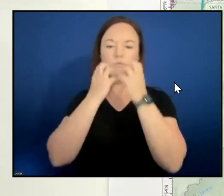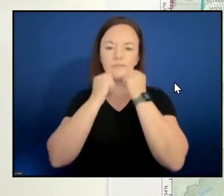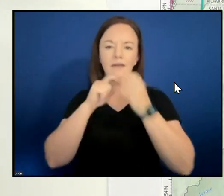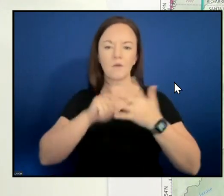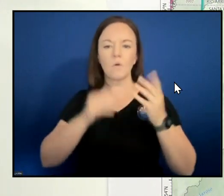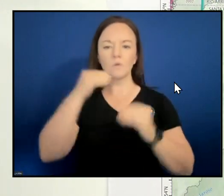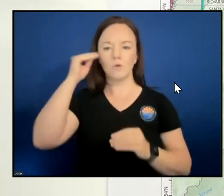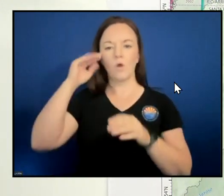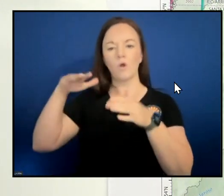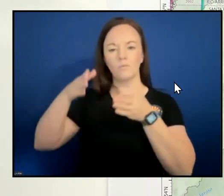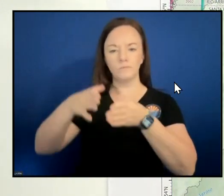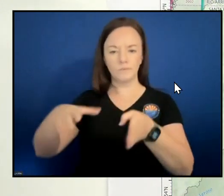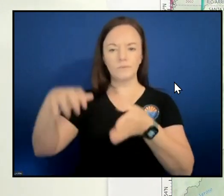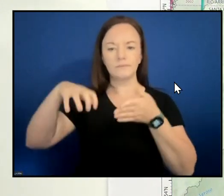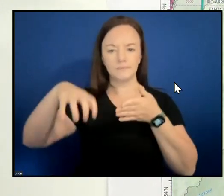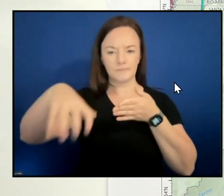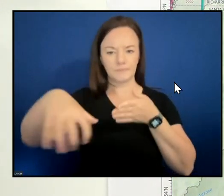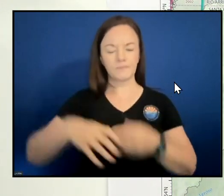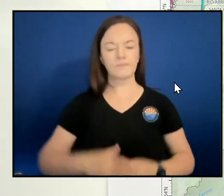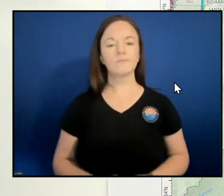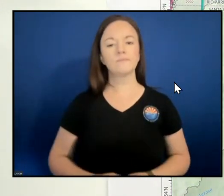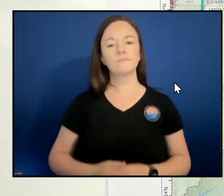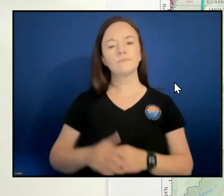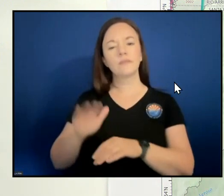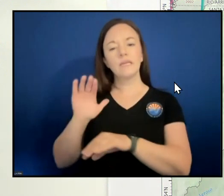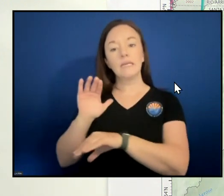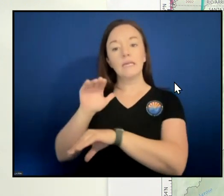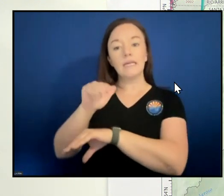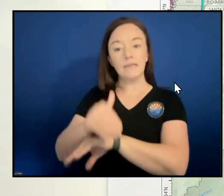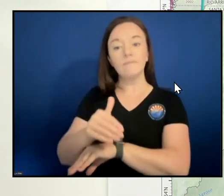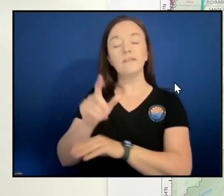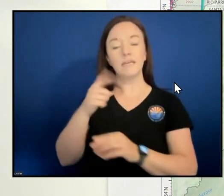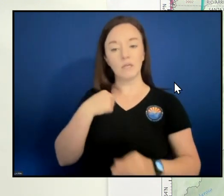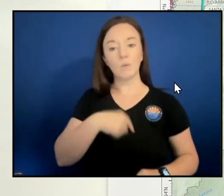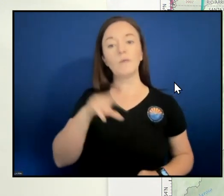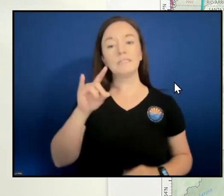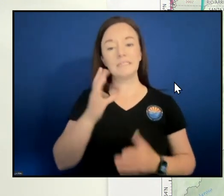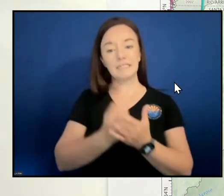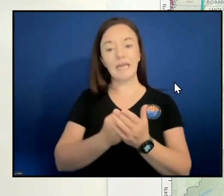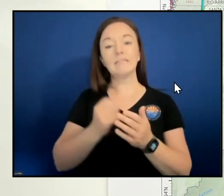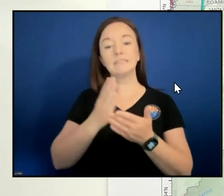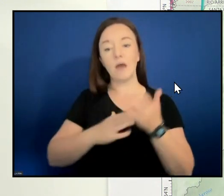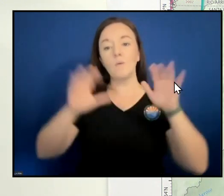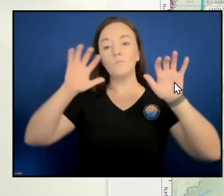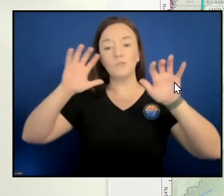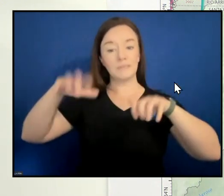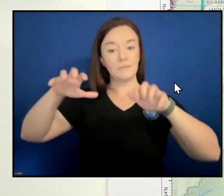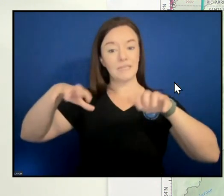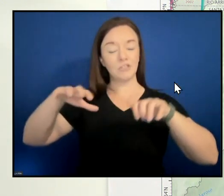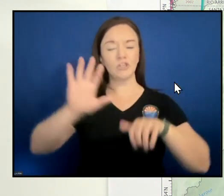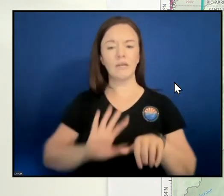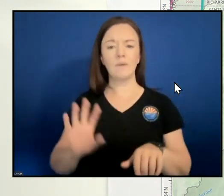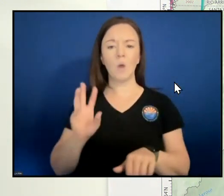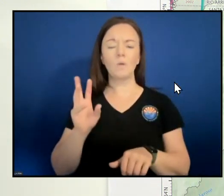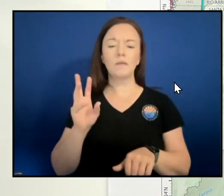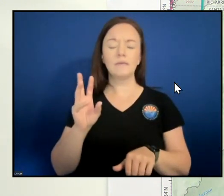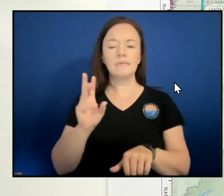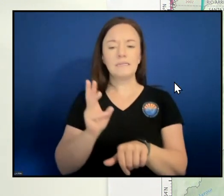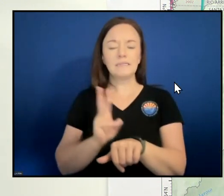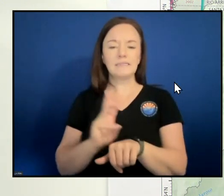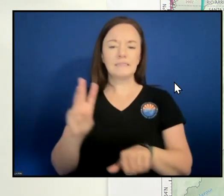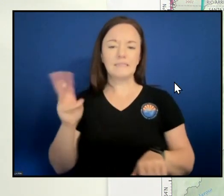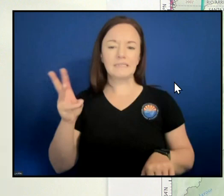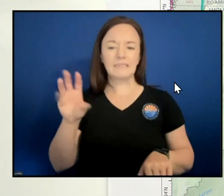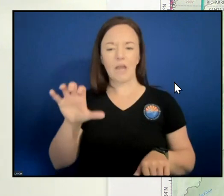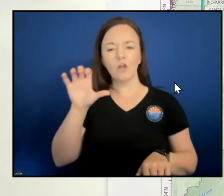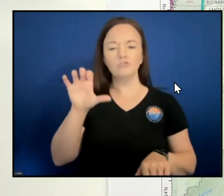Later in the evening, we did start to receive precipitation starting about 1,600, had multiple thunderheads established